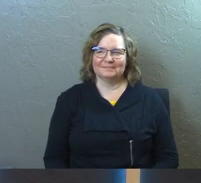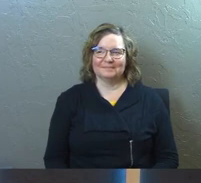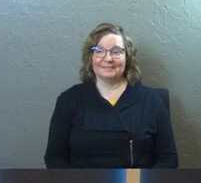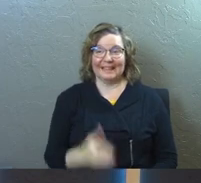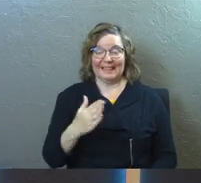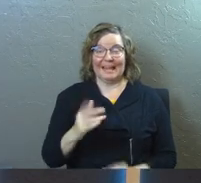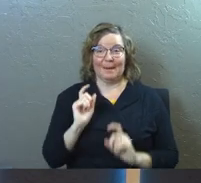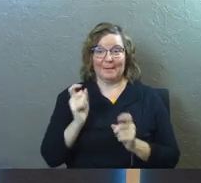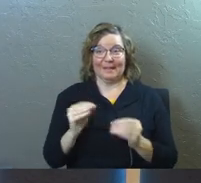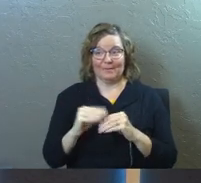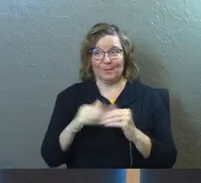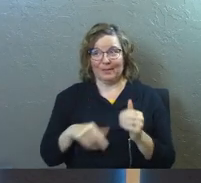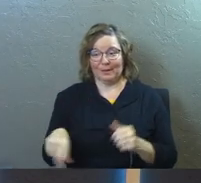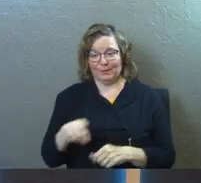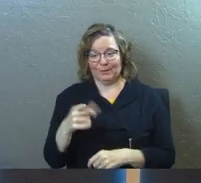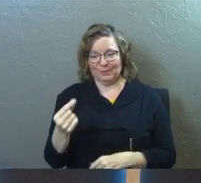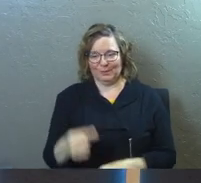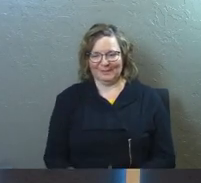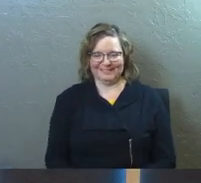They might give more than you do.